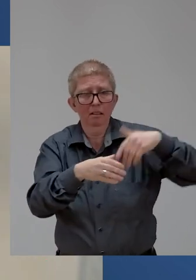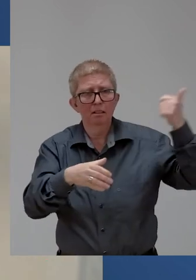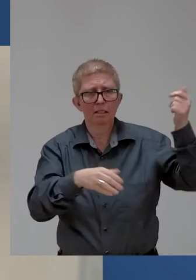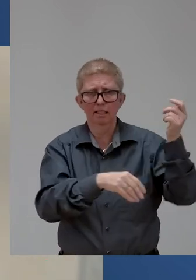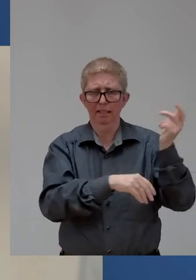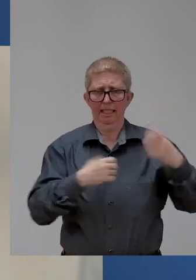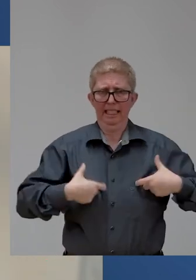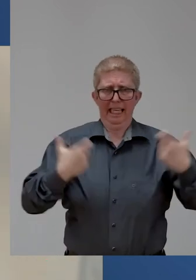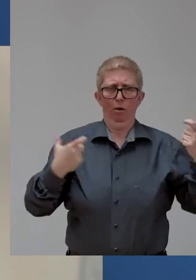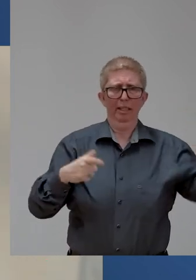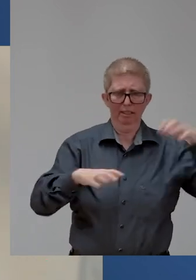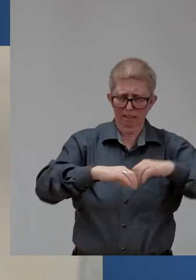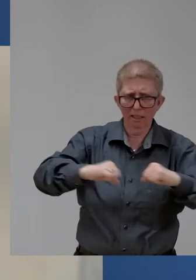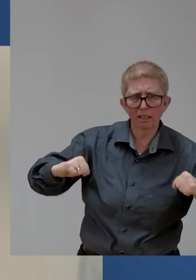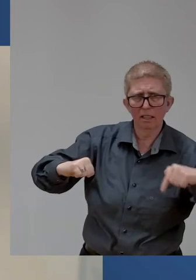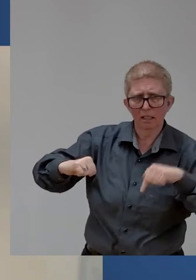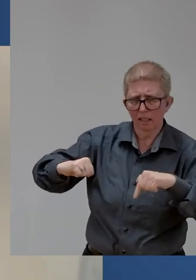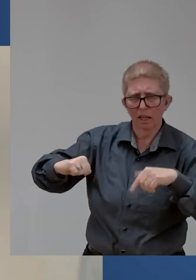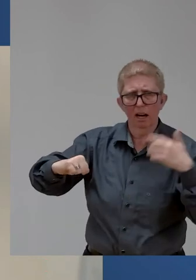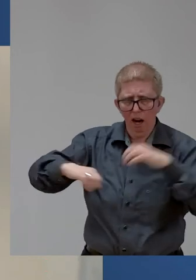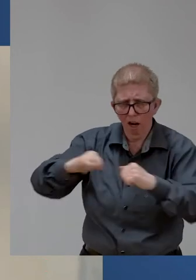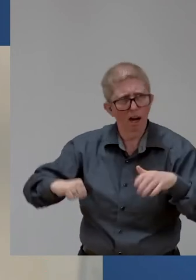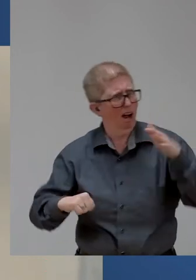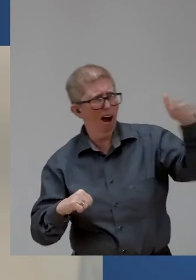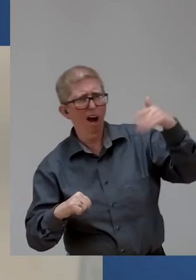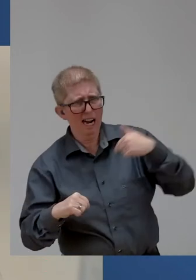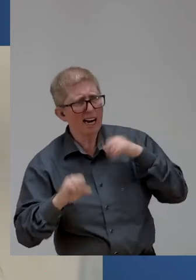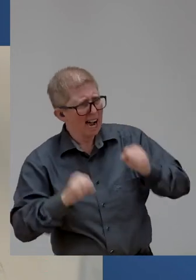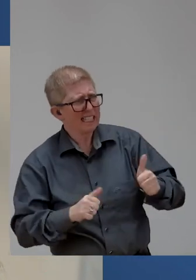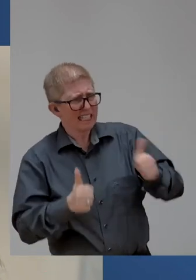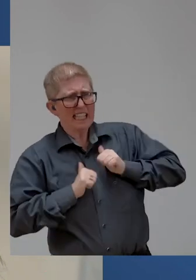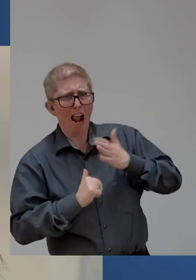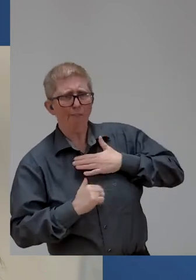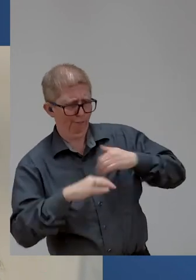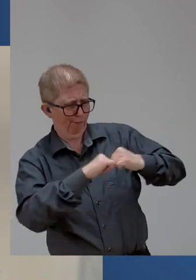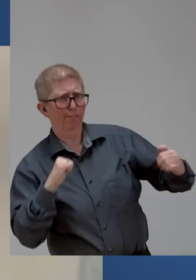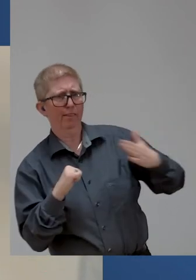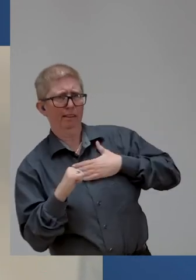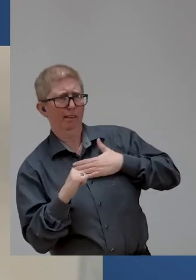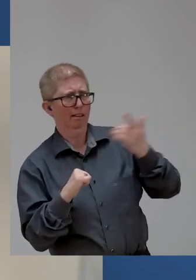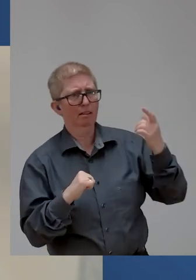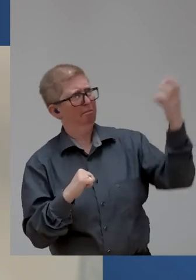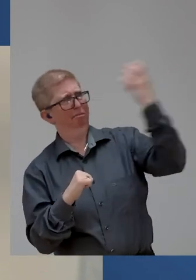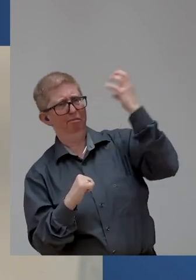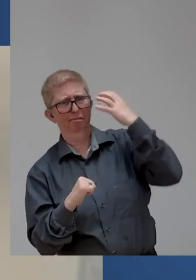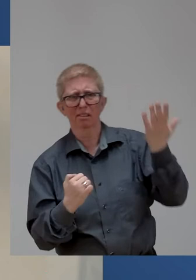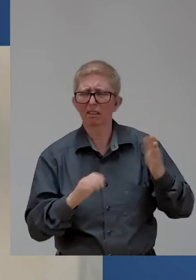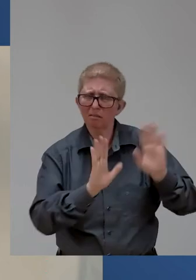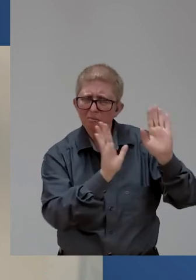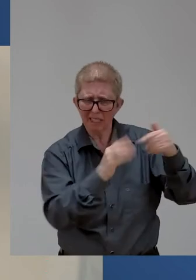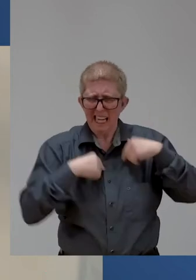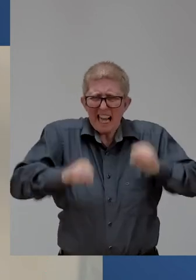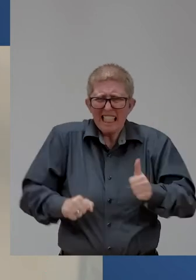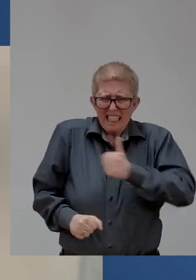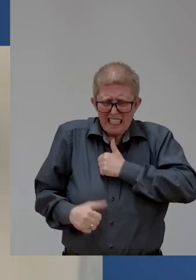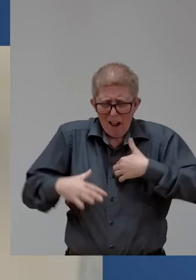away from where all the rest of the staff entered. I met with confusion, surprise, and sometimes even disdain for opening my own gate and going about my day